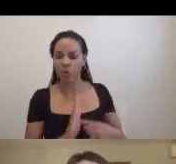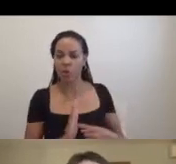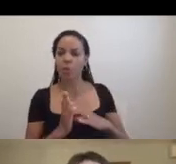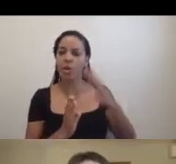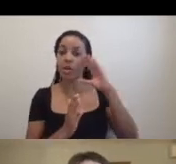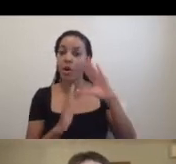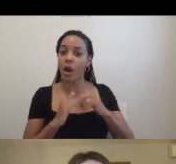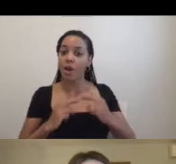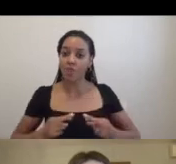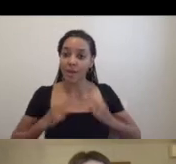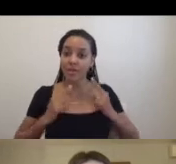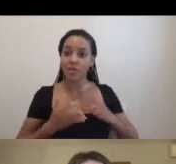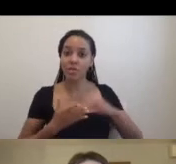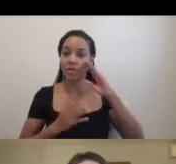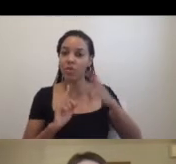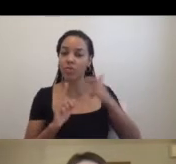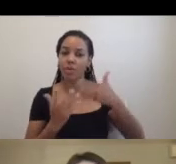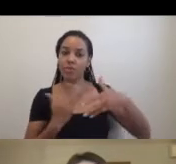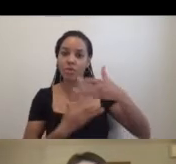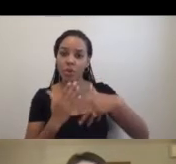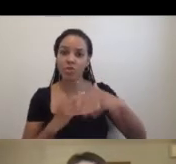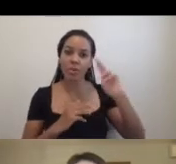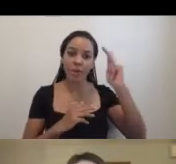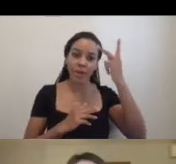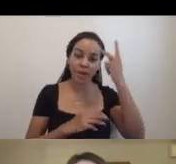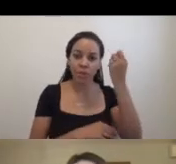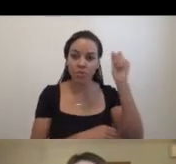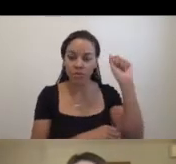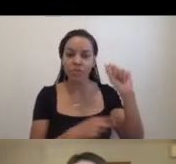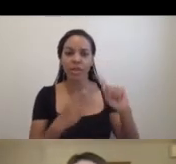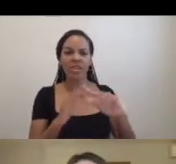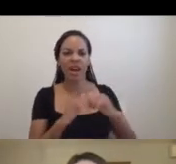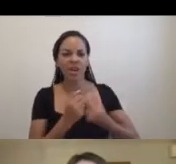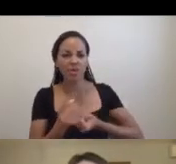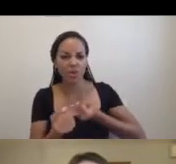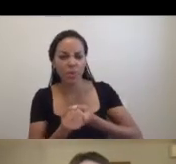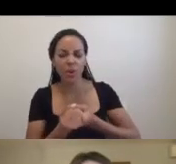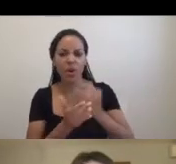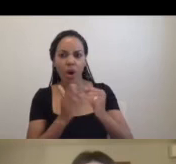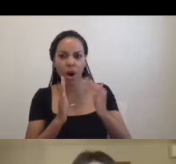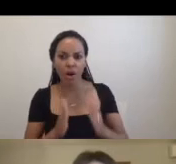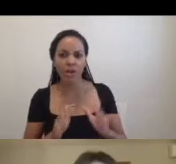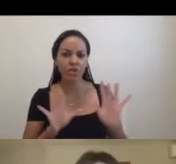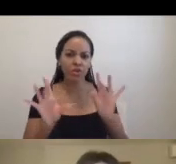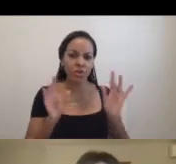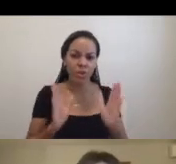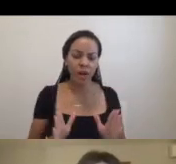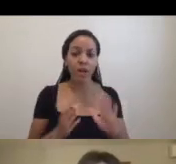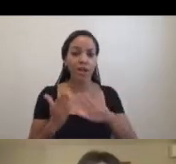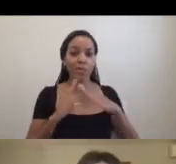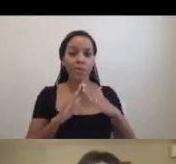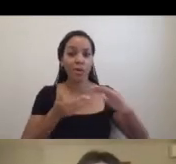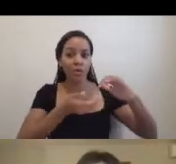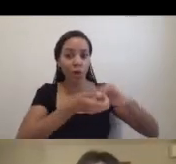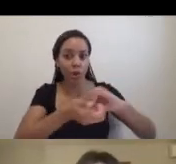from social and political movements, how to best support artists and curators, community partnerships, the environmental